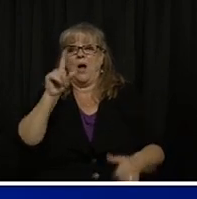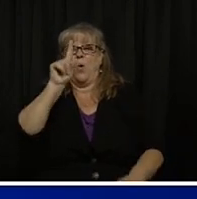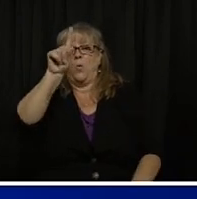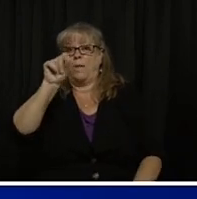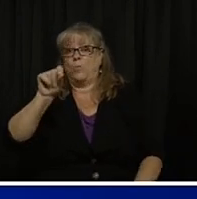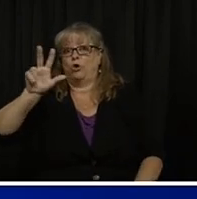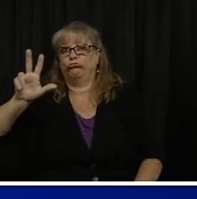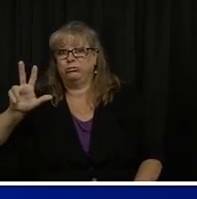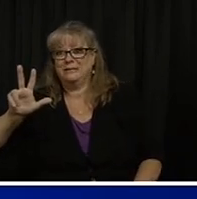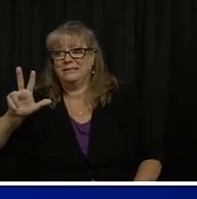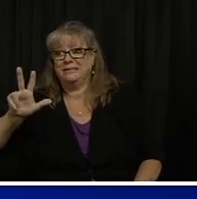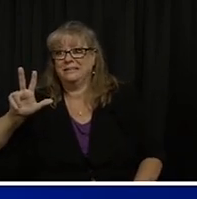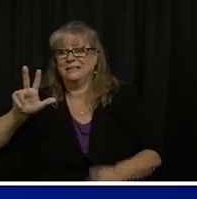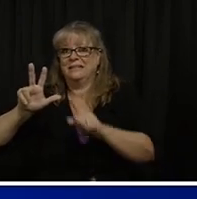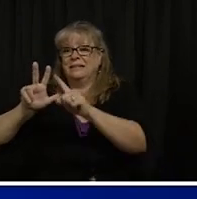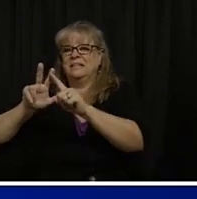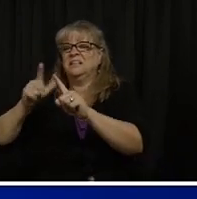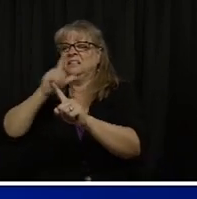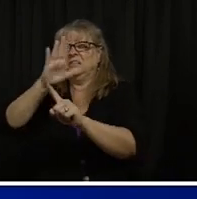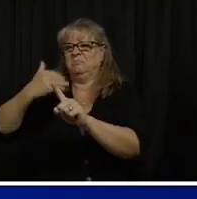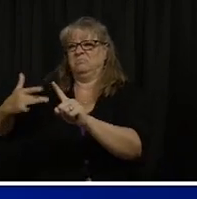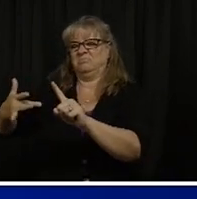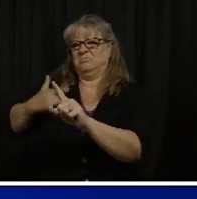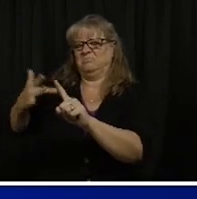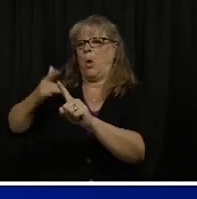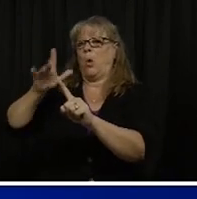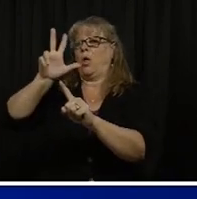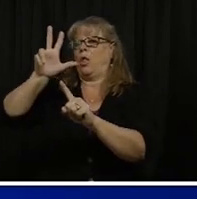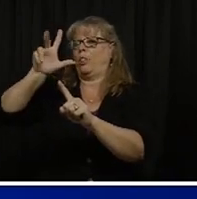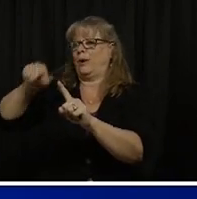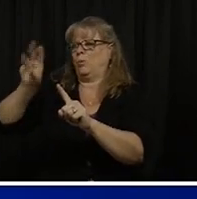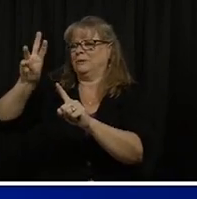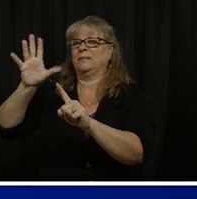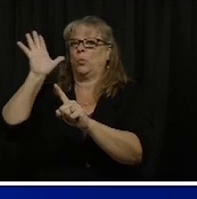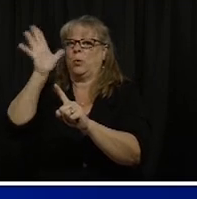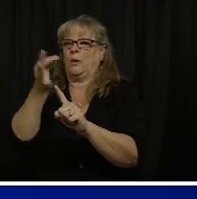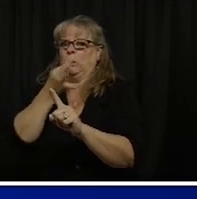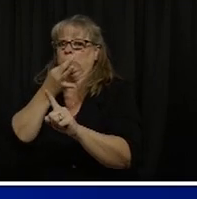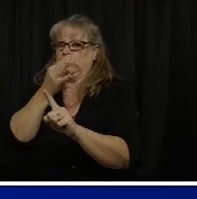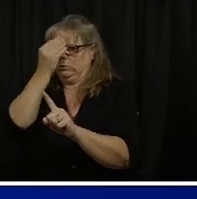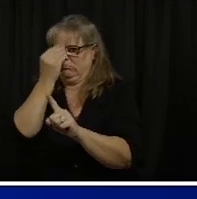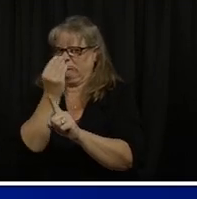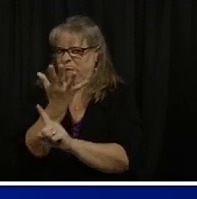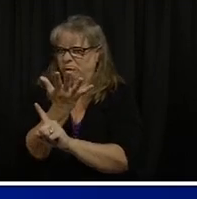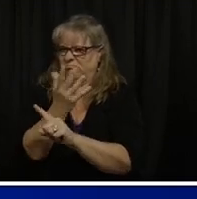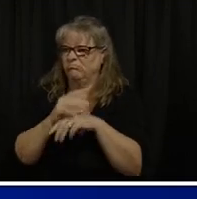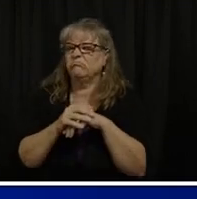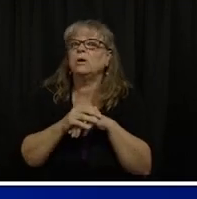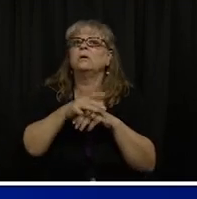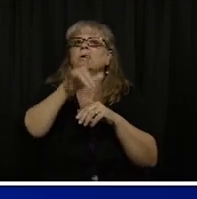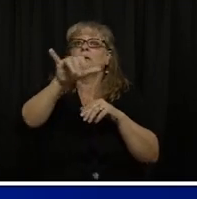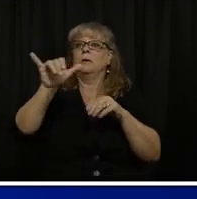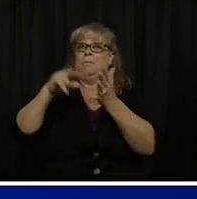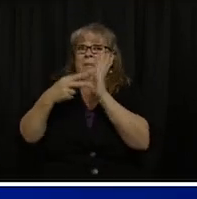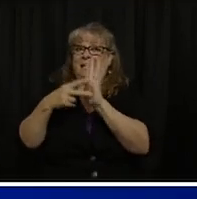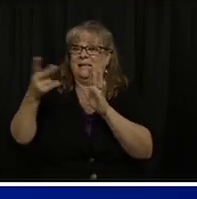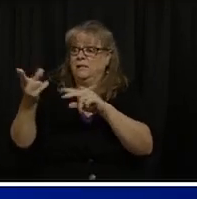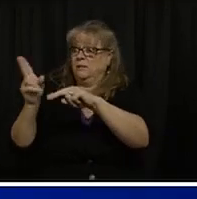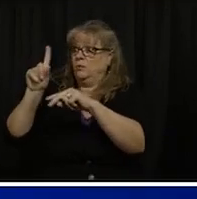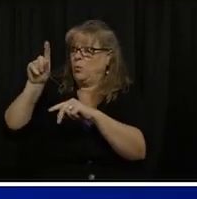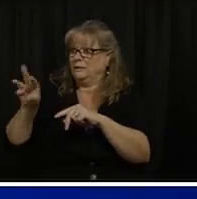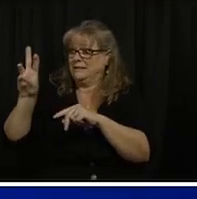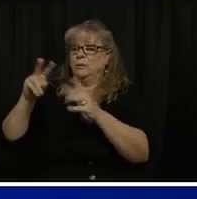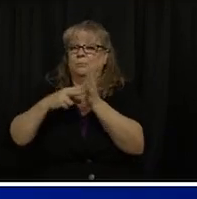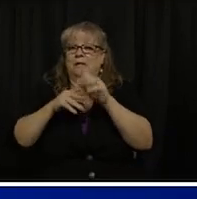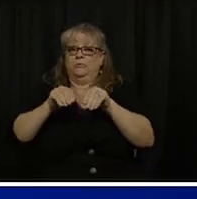is somewhere between 1.6 and 1.8. So we are continuing to see that reproductive number go up, which again represents an acceleration